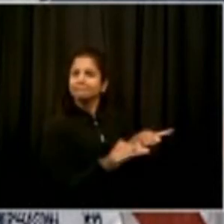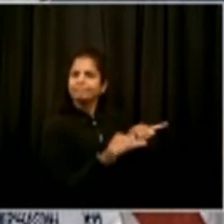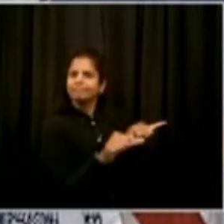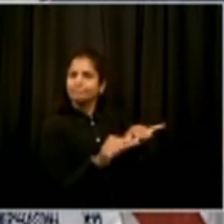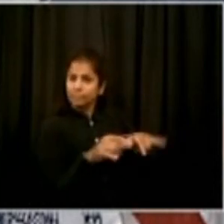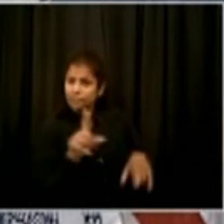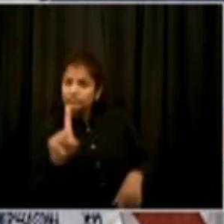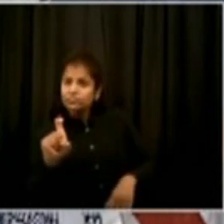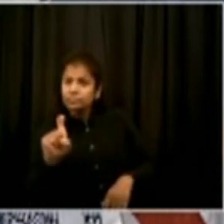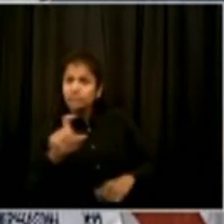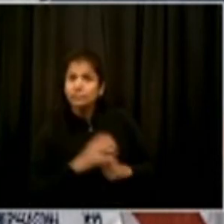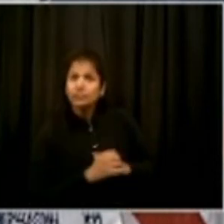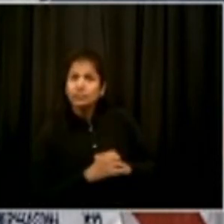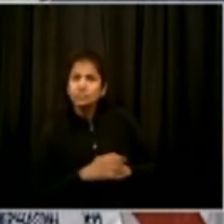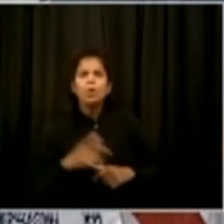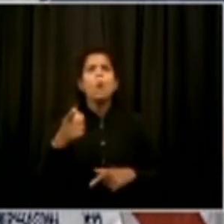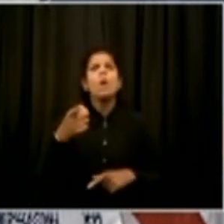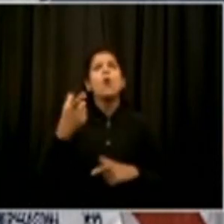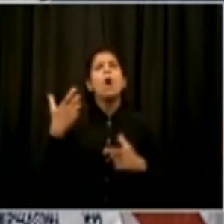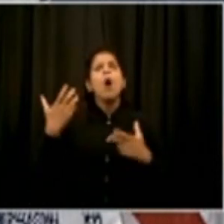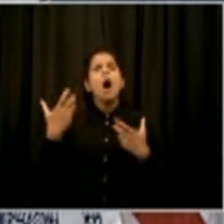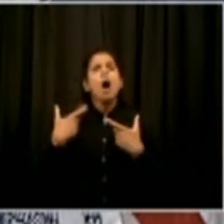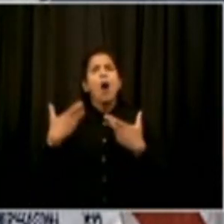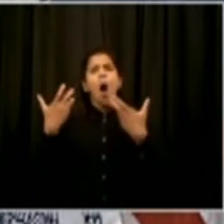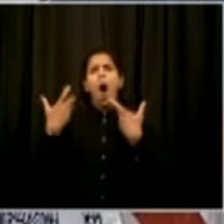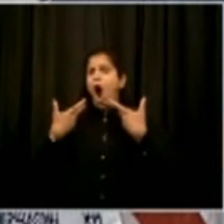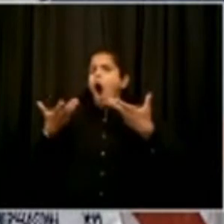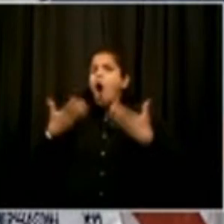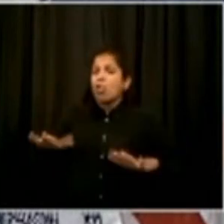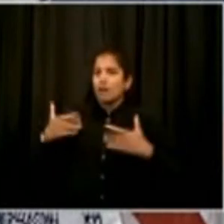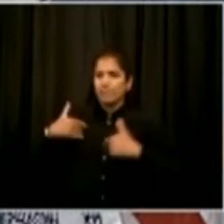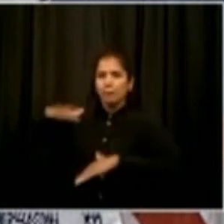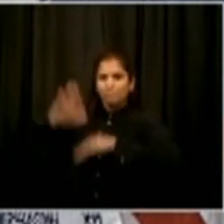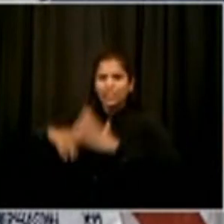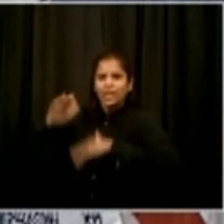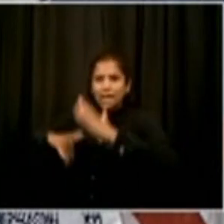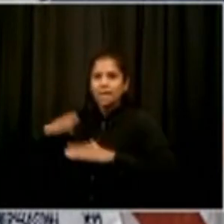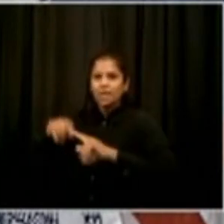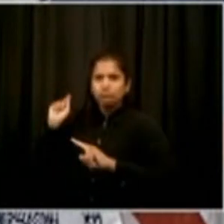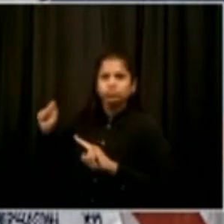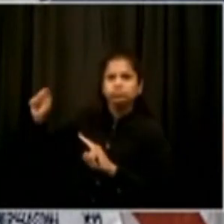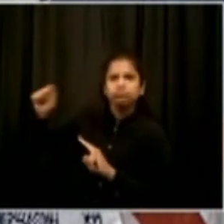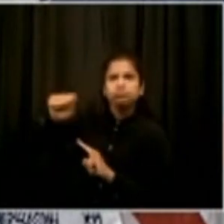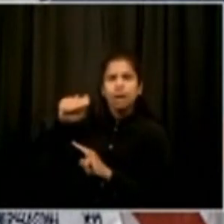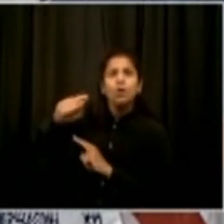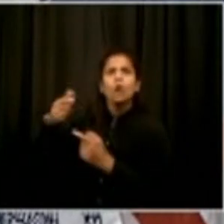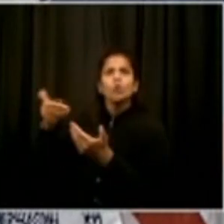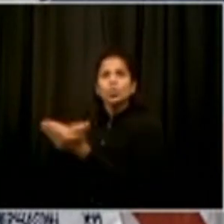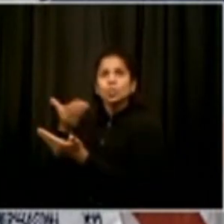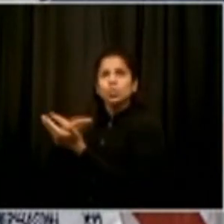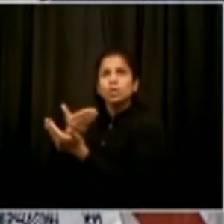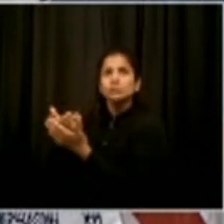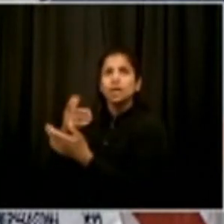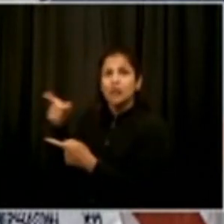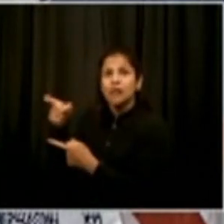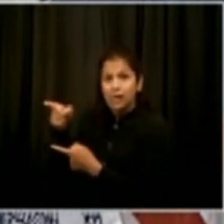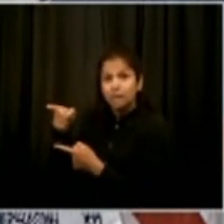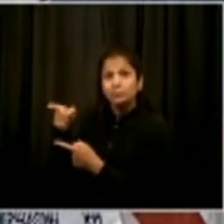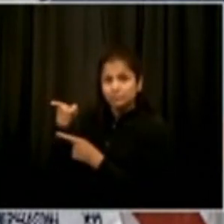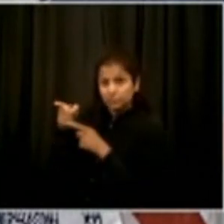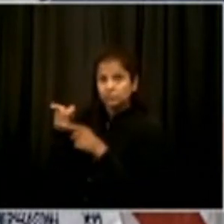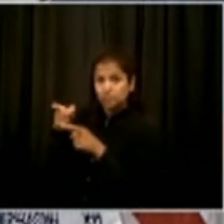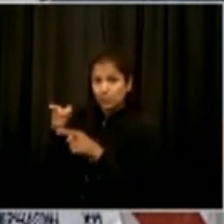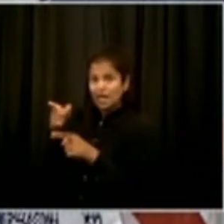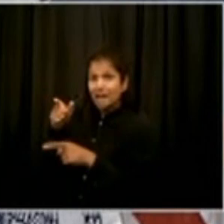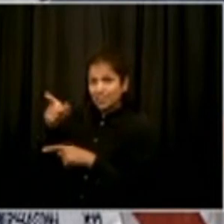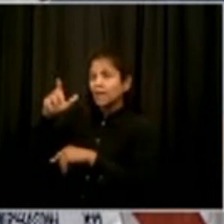purchase, where we're looking to do permanent affordable housing. I think in terms of SRO law, I have to check that, and I think there's